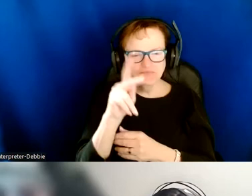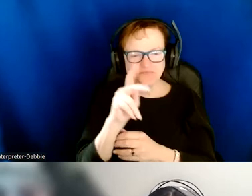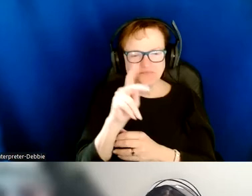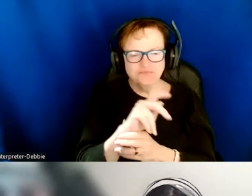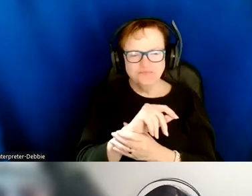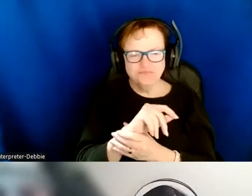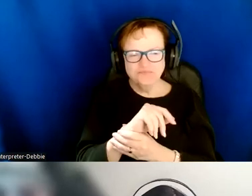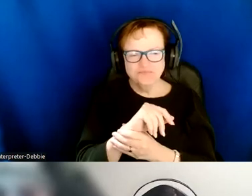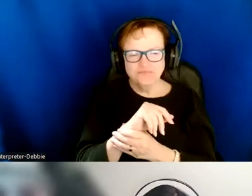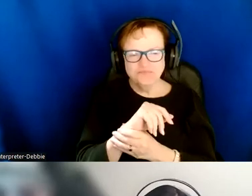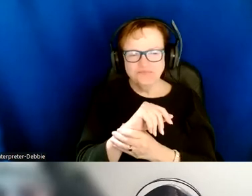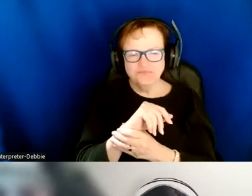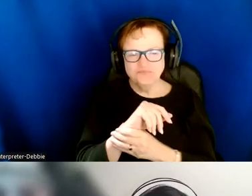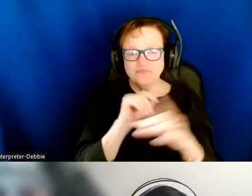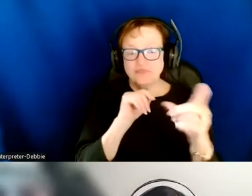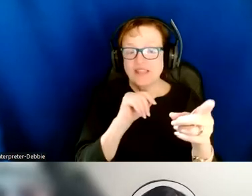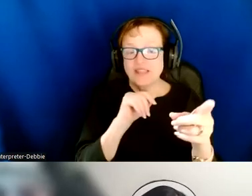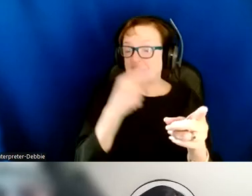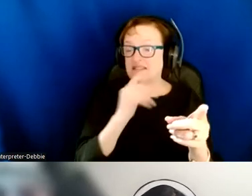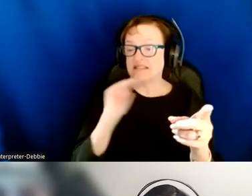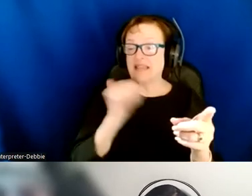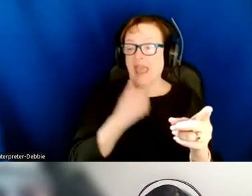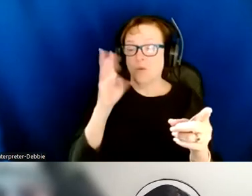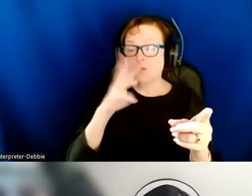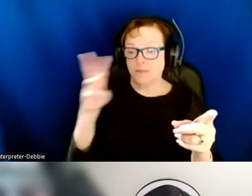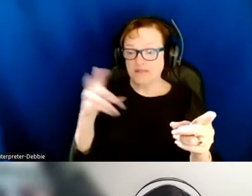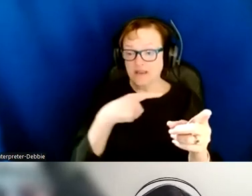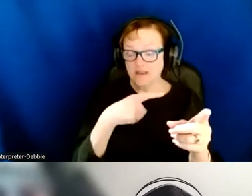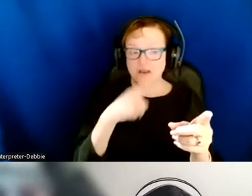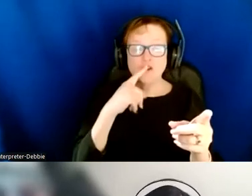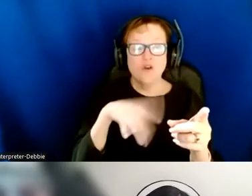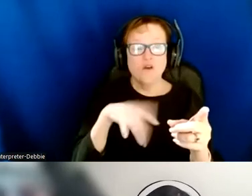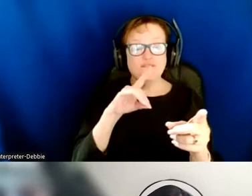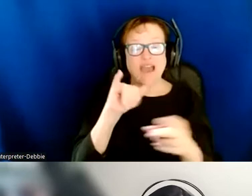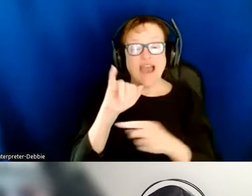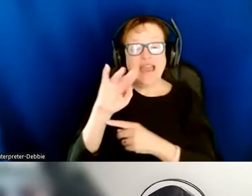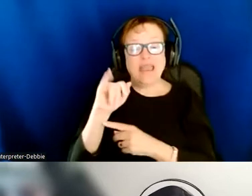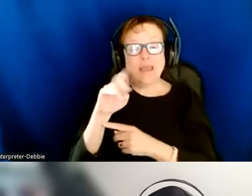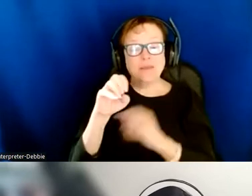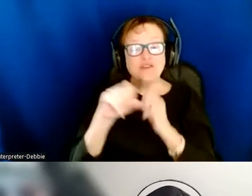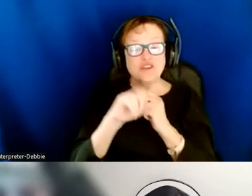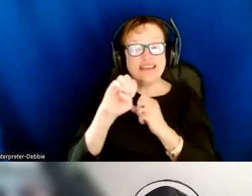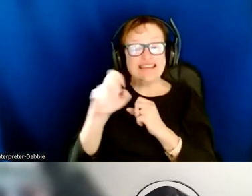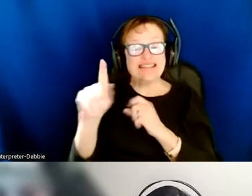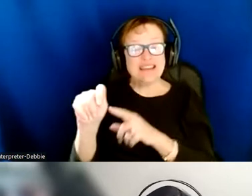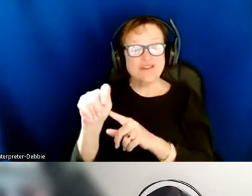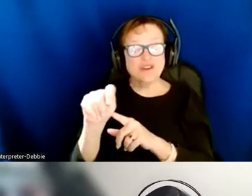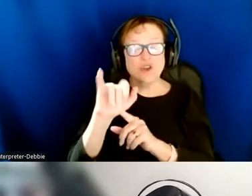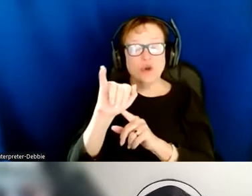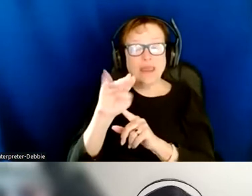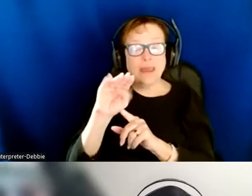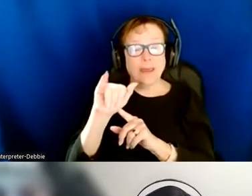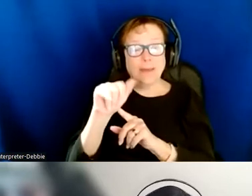and i'm here on our website to get to the image the image extension go to our website at image dot